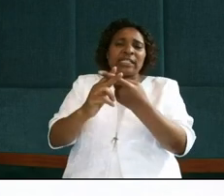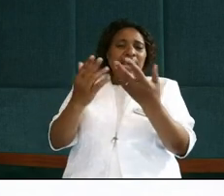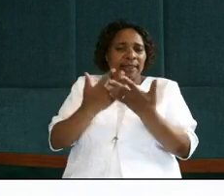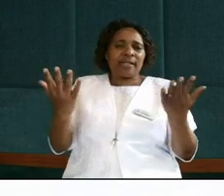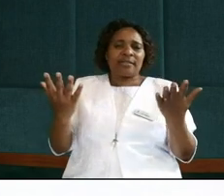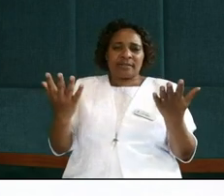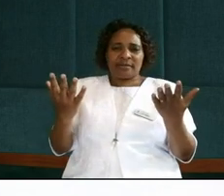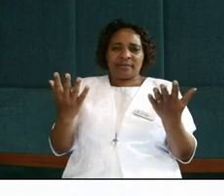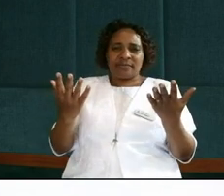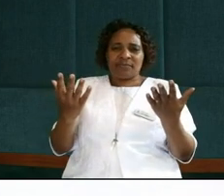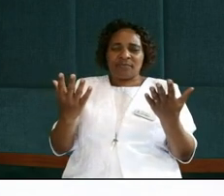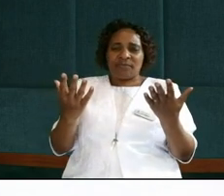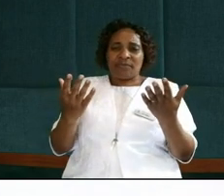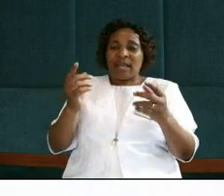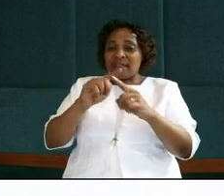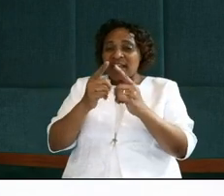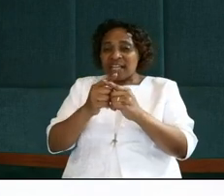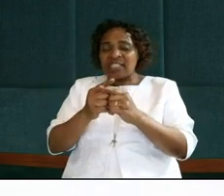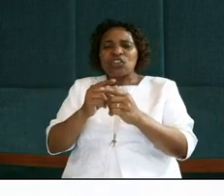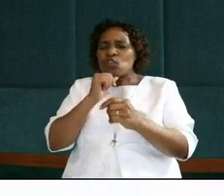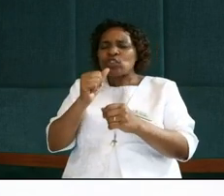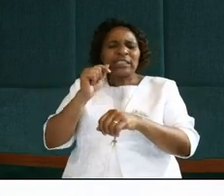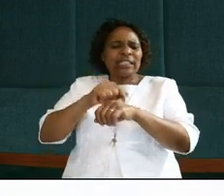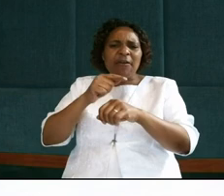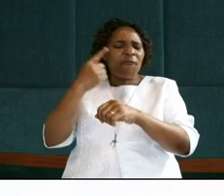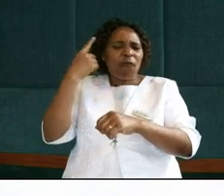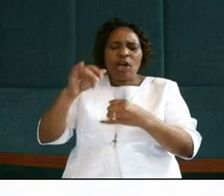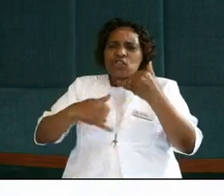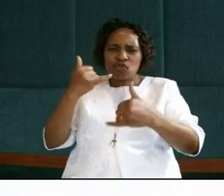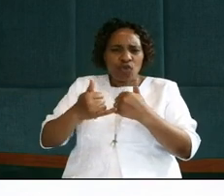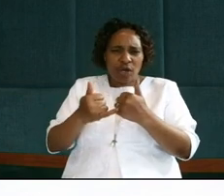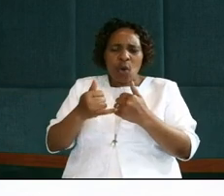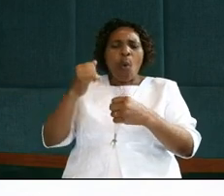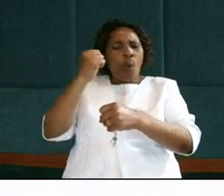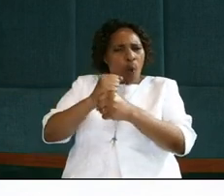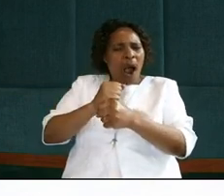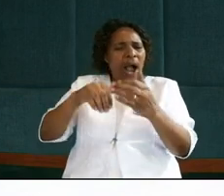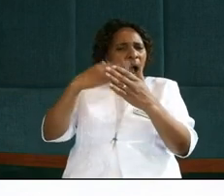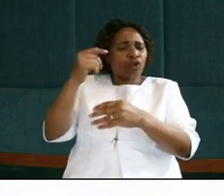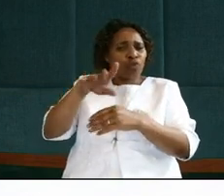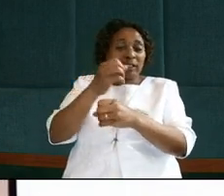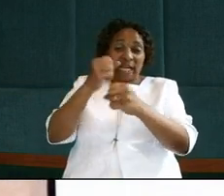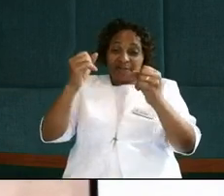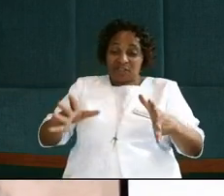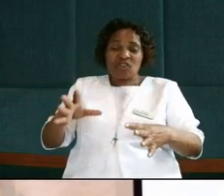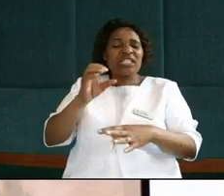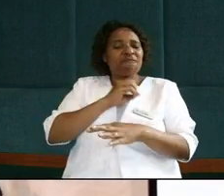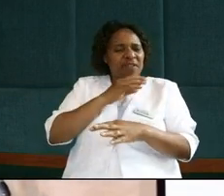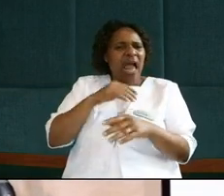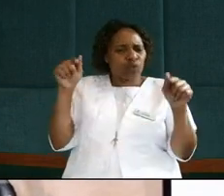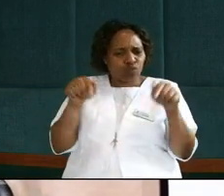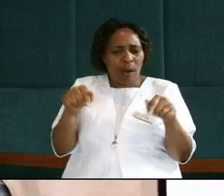there is no time to celebrate life and enjoy life, this is a time to walk out your salvation in fear and in trembling,